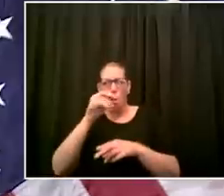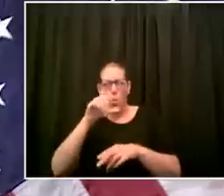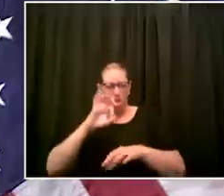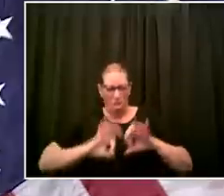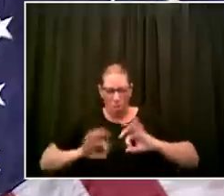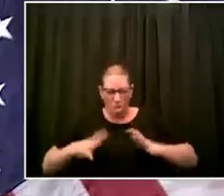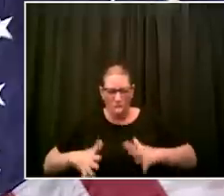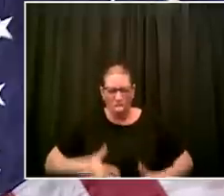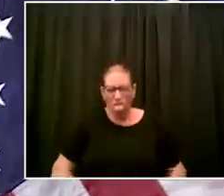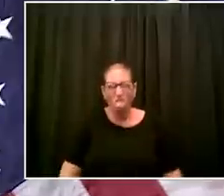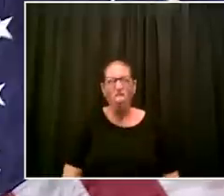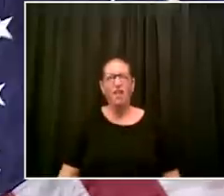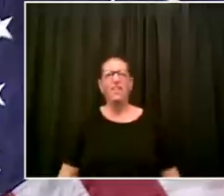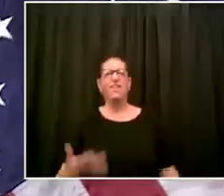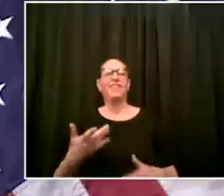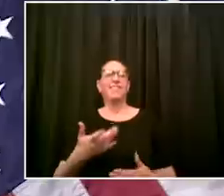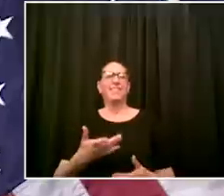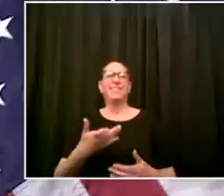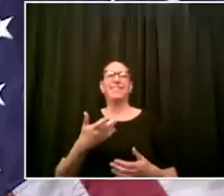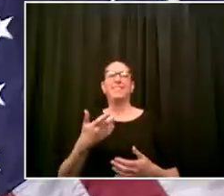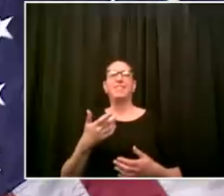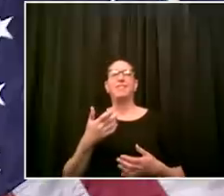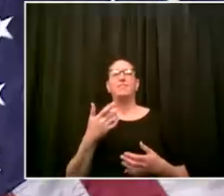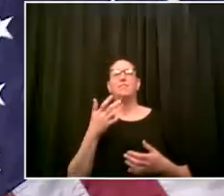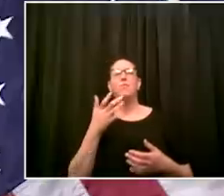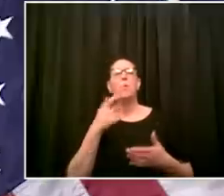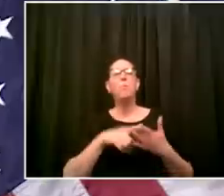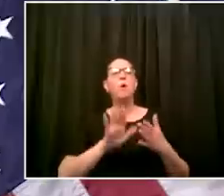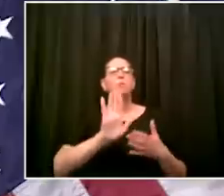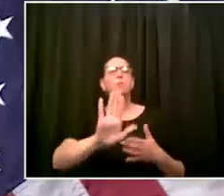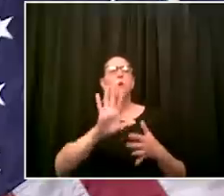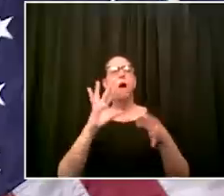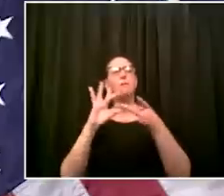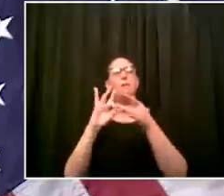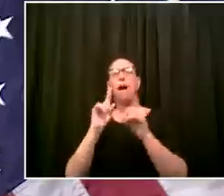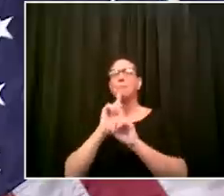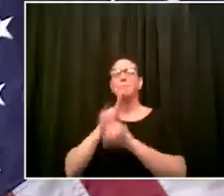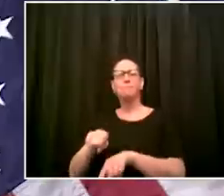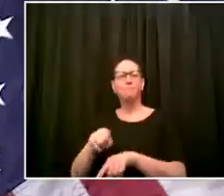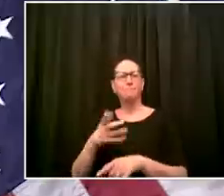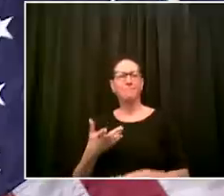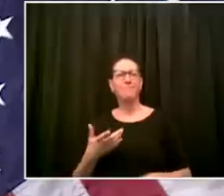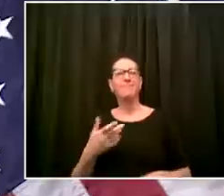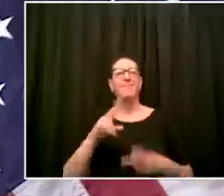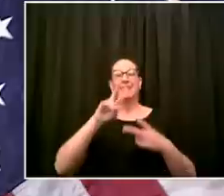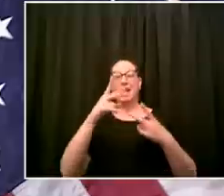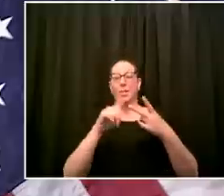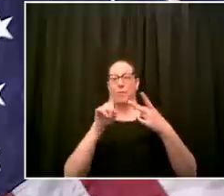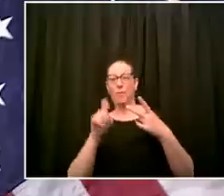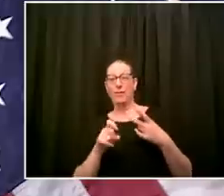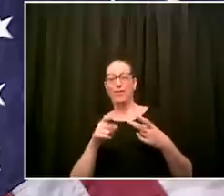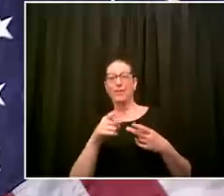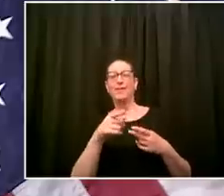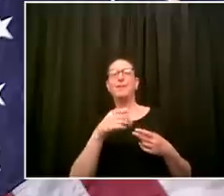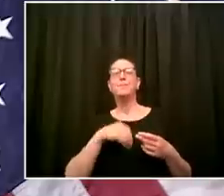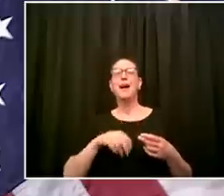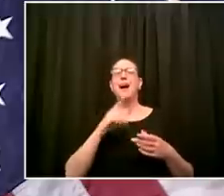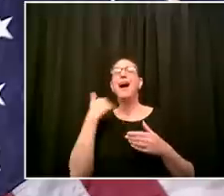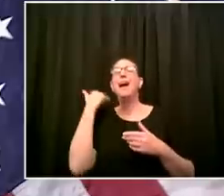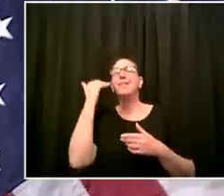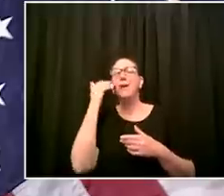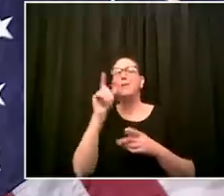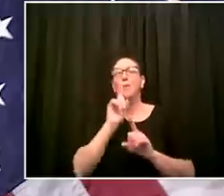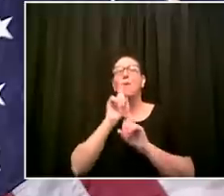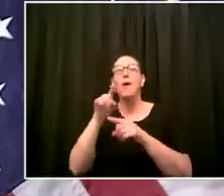if not what have you been watching as an escape uh i did go to high school with patrick ewing he was two years